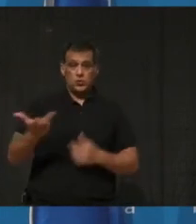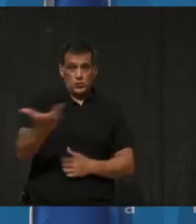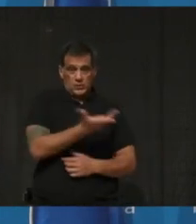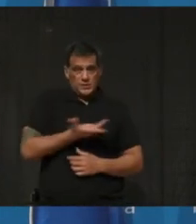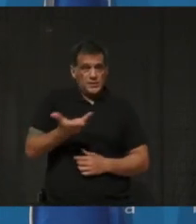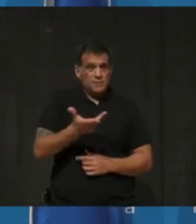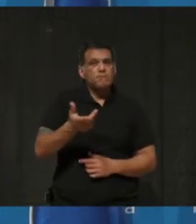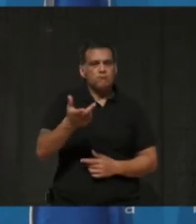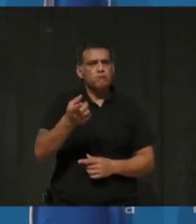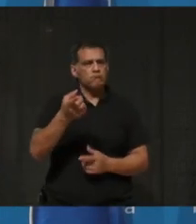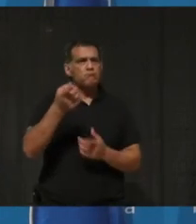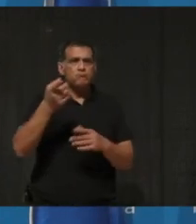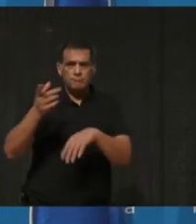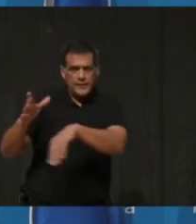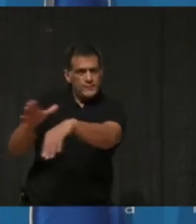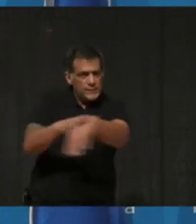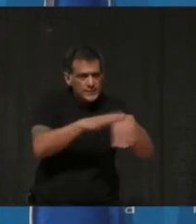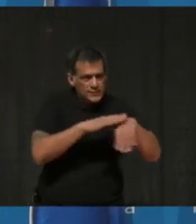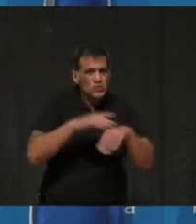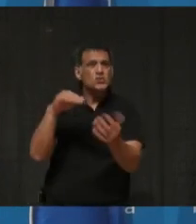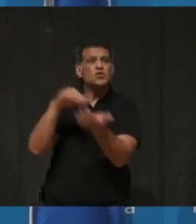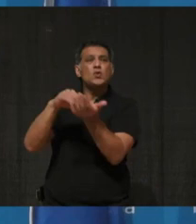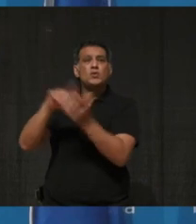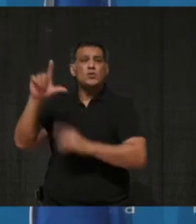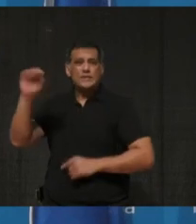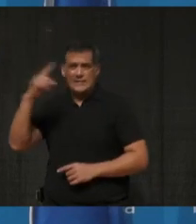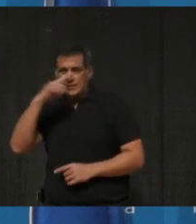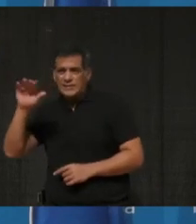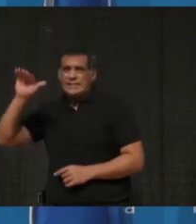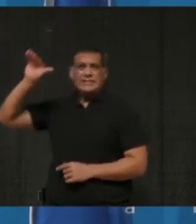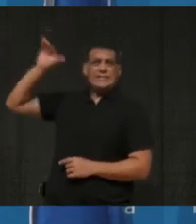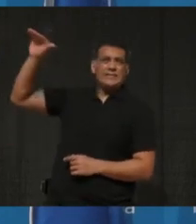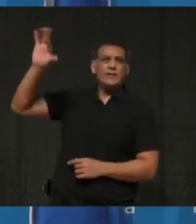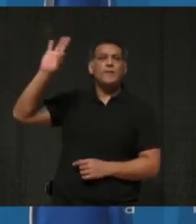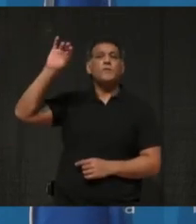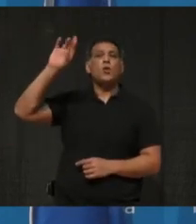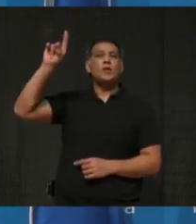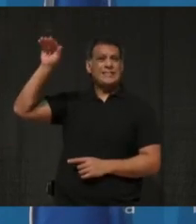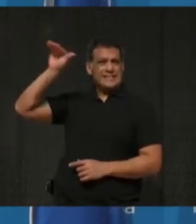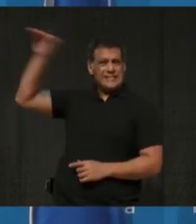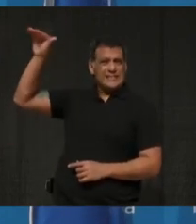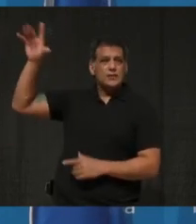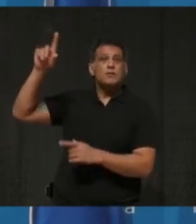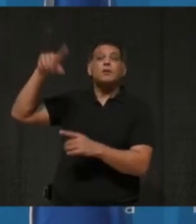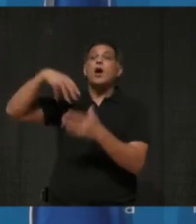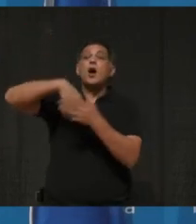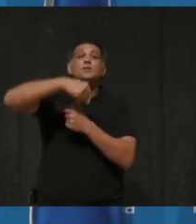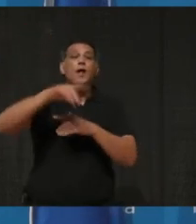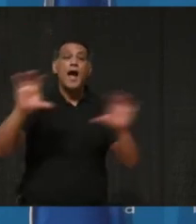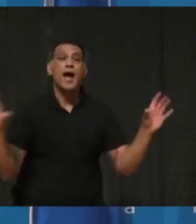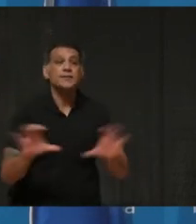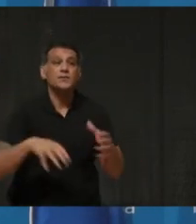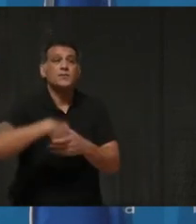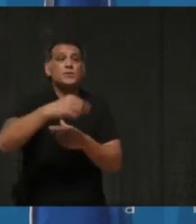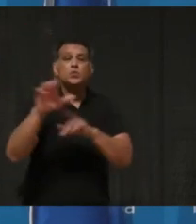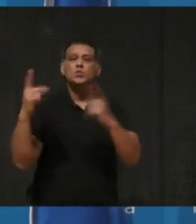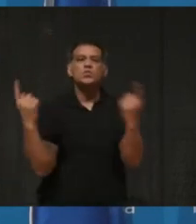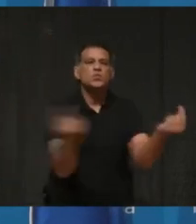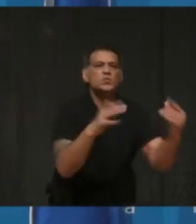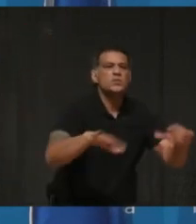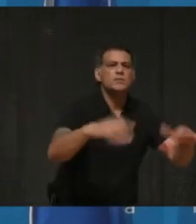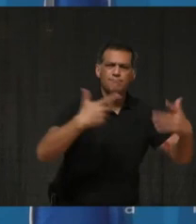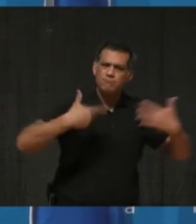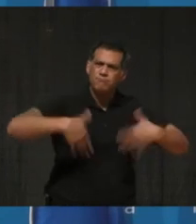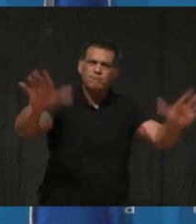have advised Dr. Lowe to ask the province to loosen current restrictions on outdoor activities. We did this so people